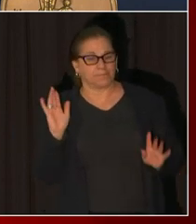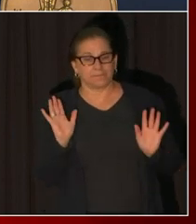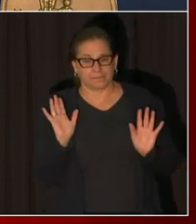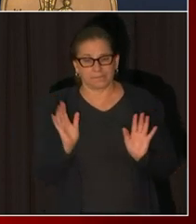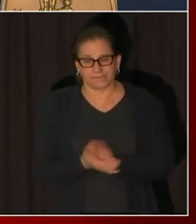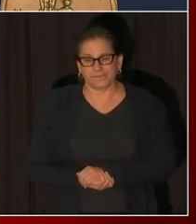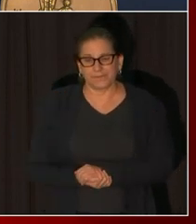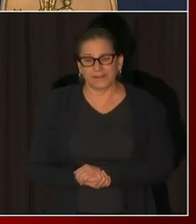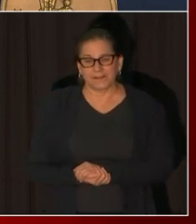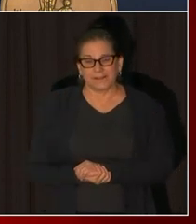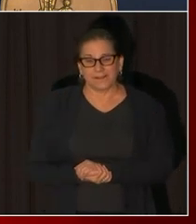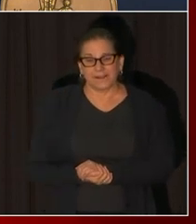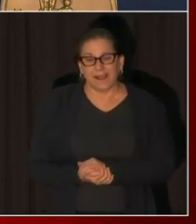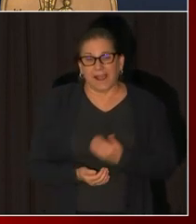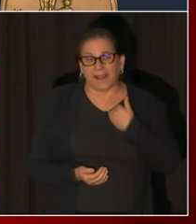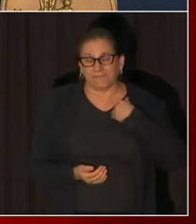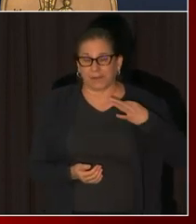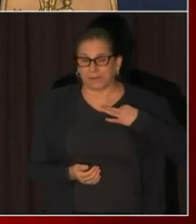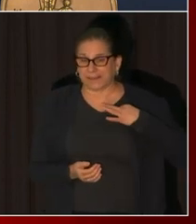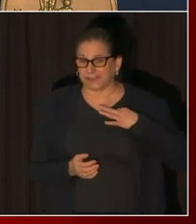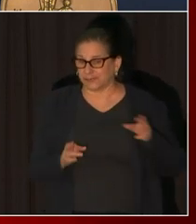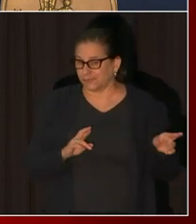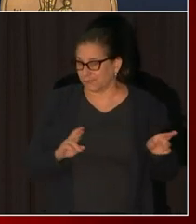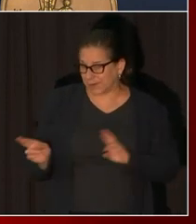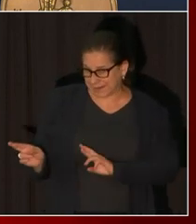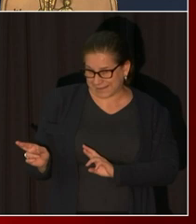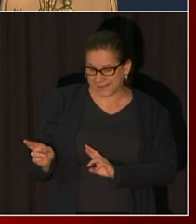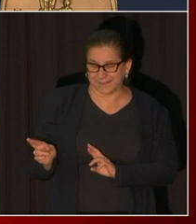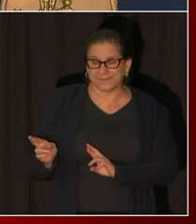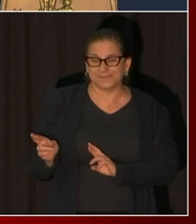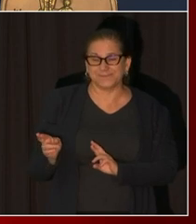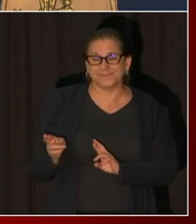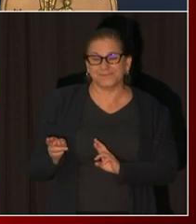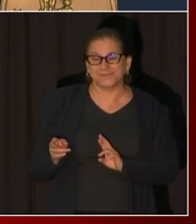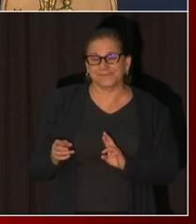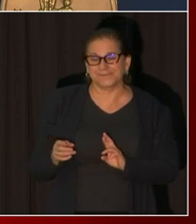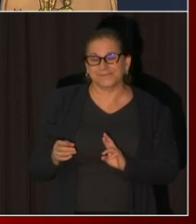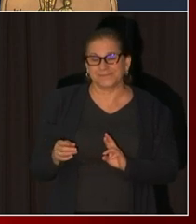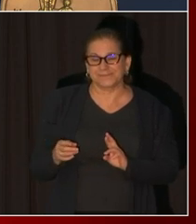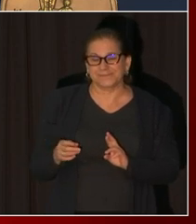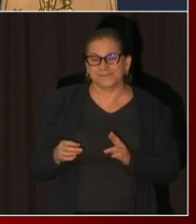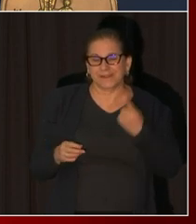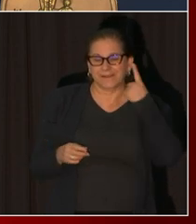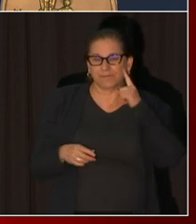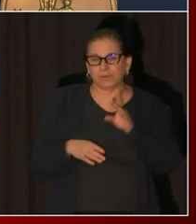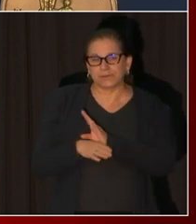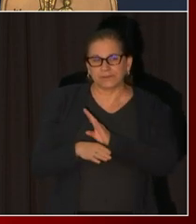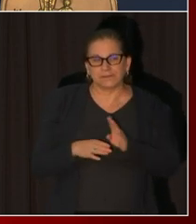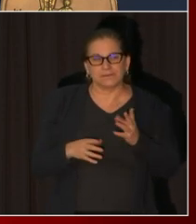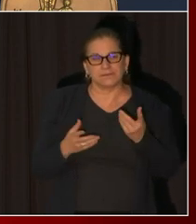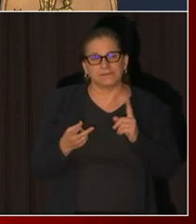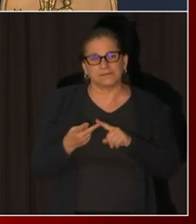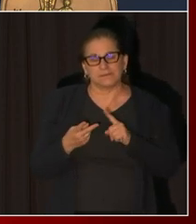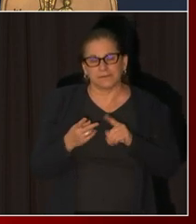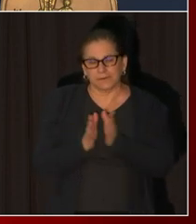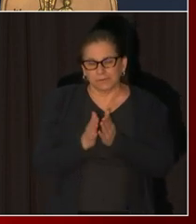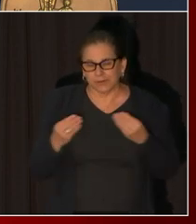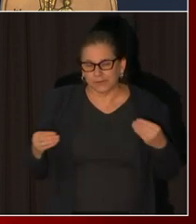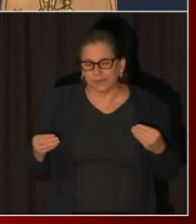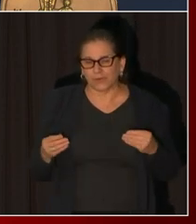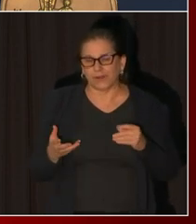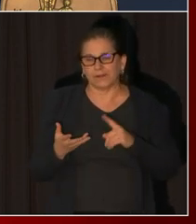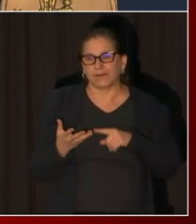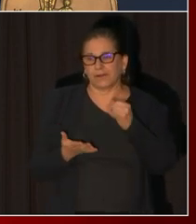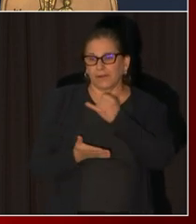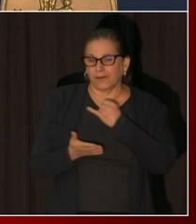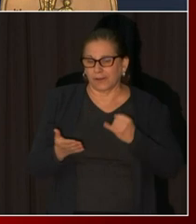they include business categories for bookstores art supply stores music top shops